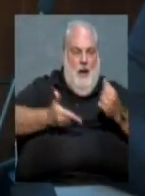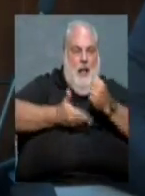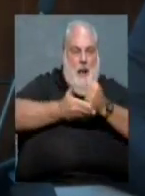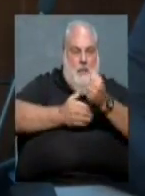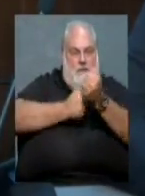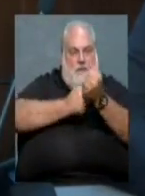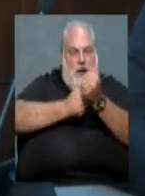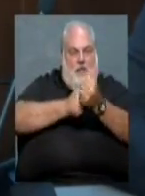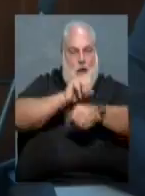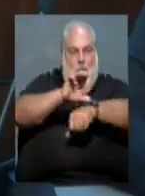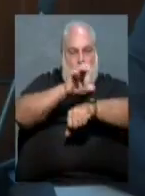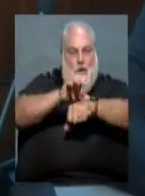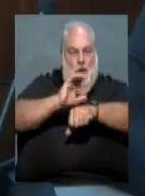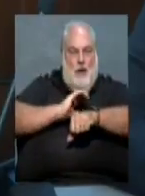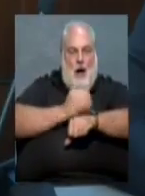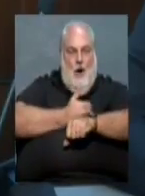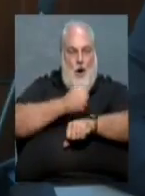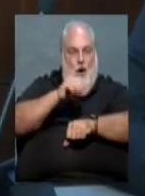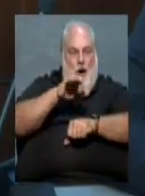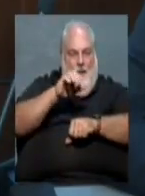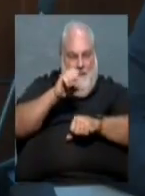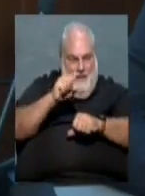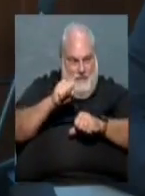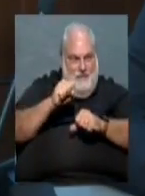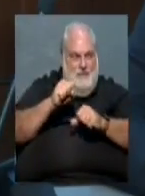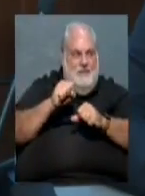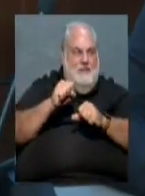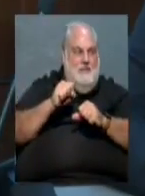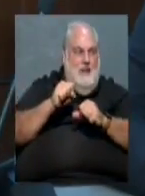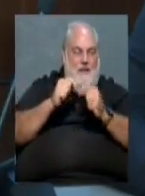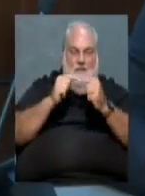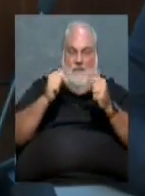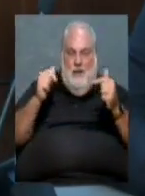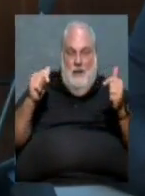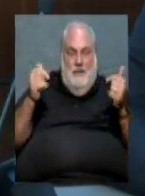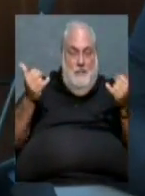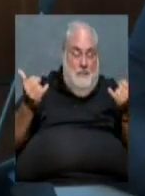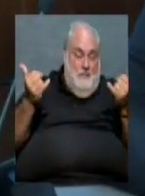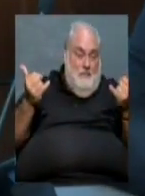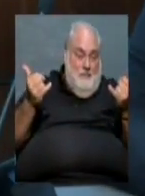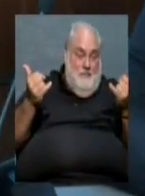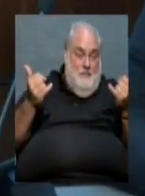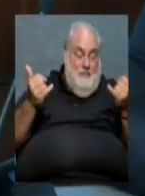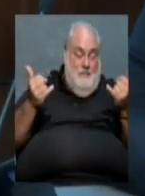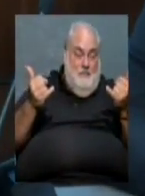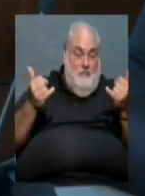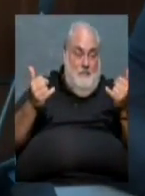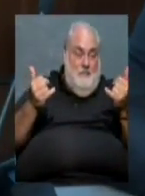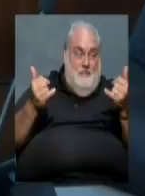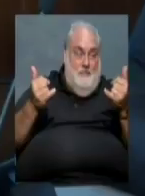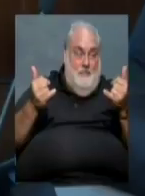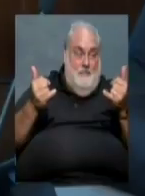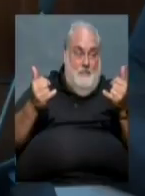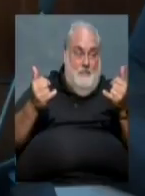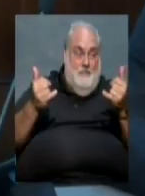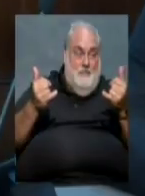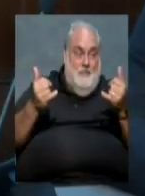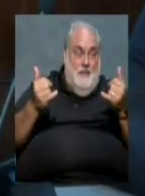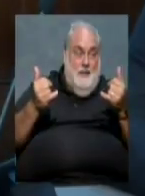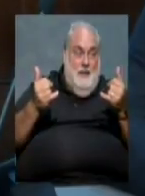computers in our office when we didn't have any and a variety of things like that. And basically, the